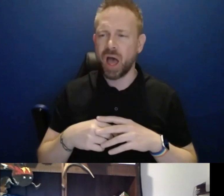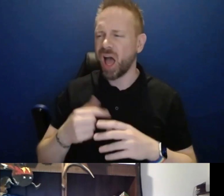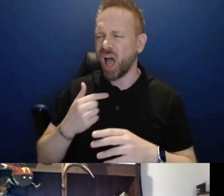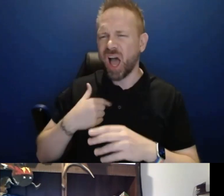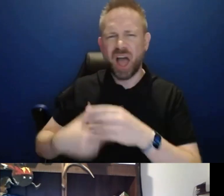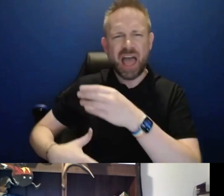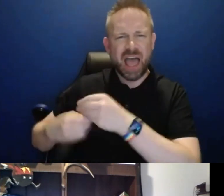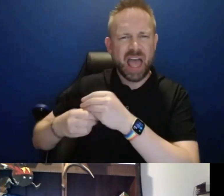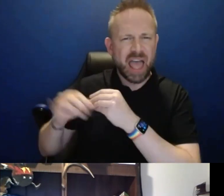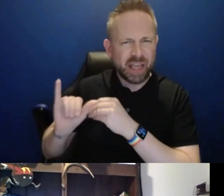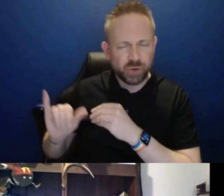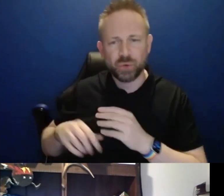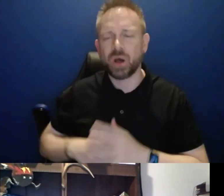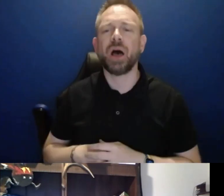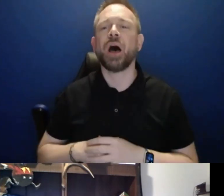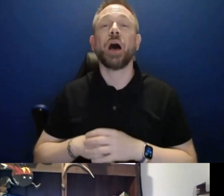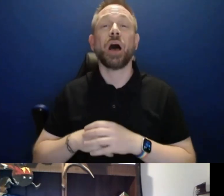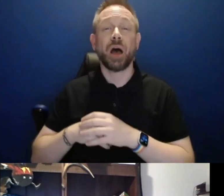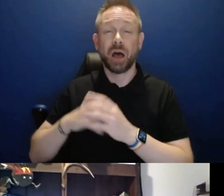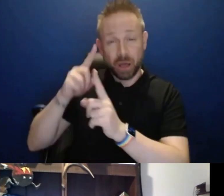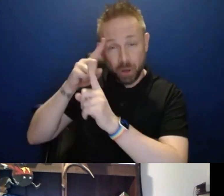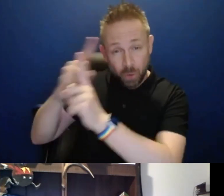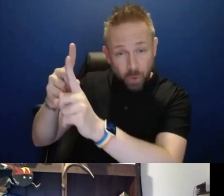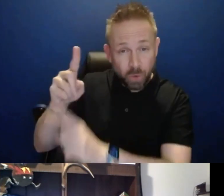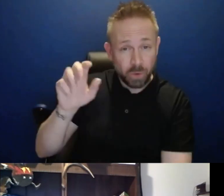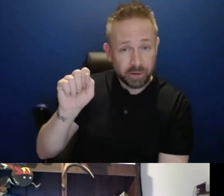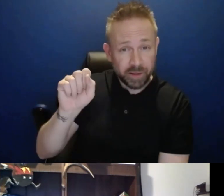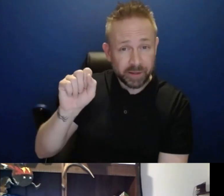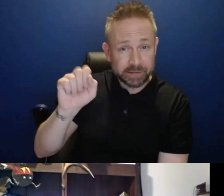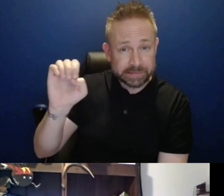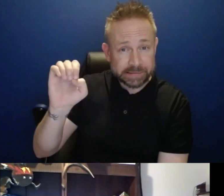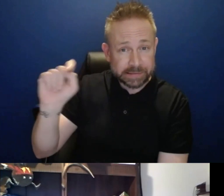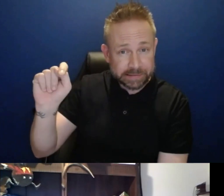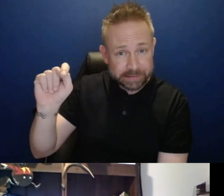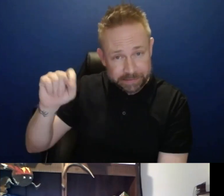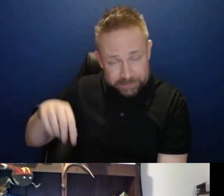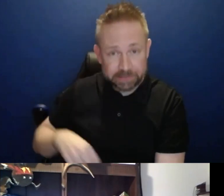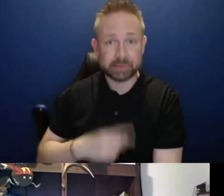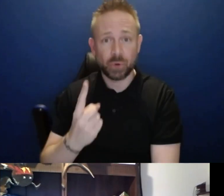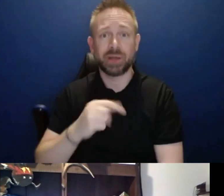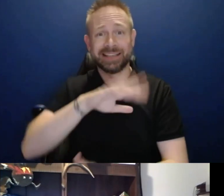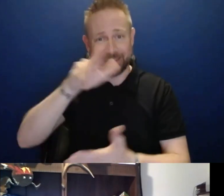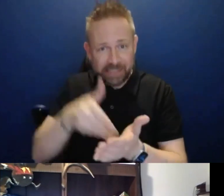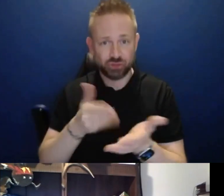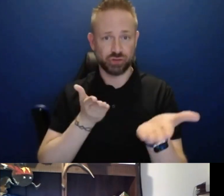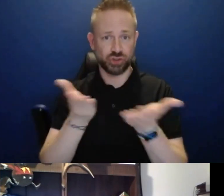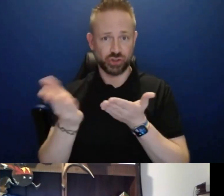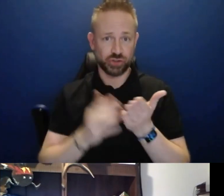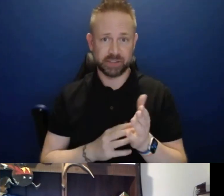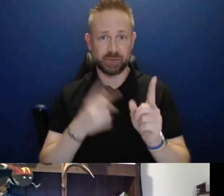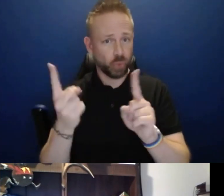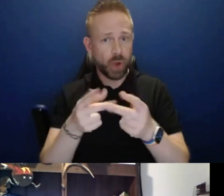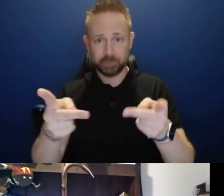The overall goal with SET is to have that single front face for students, staff